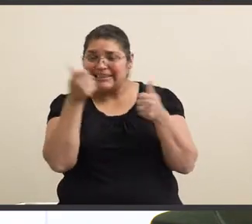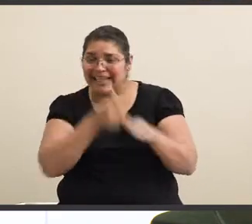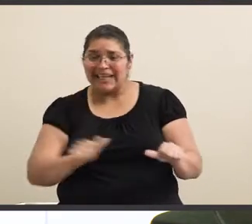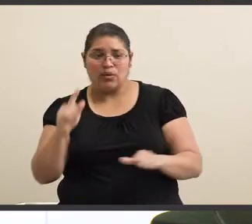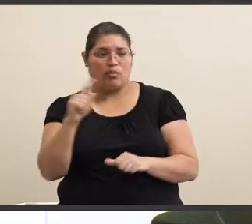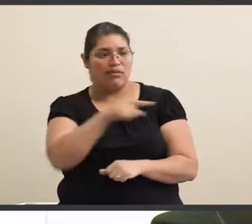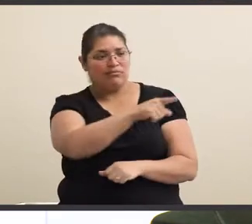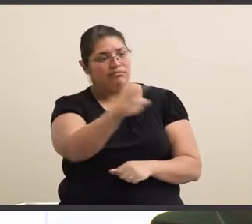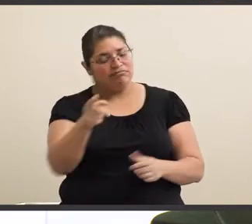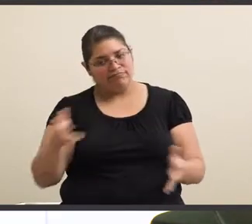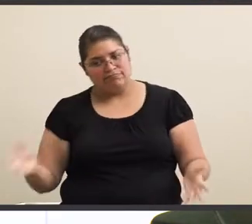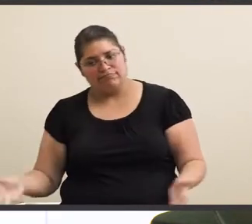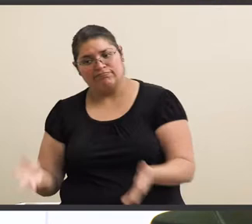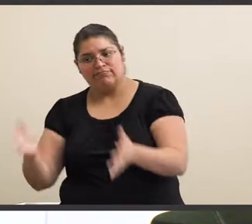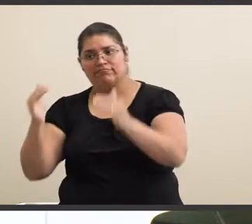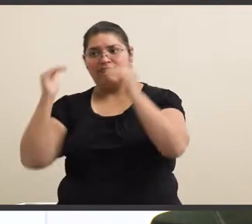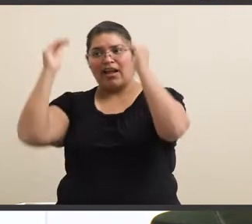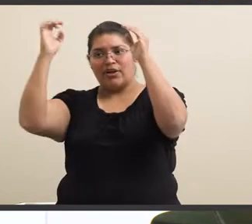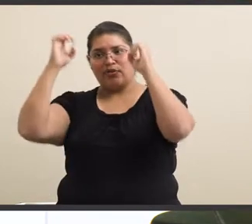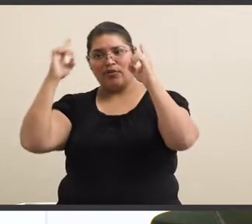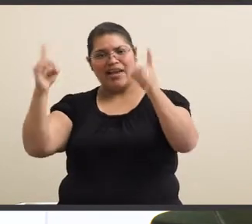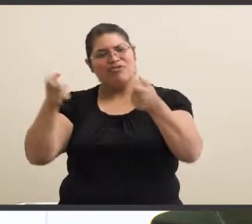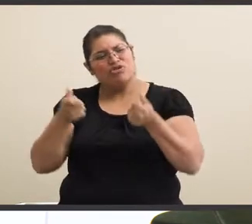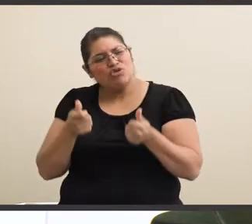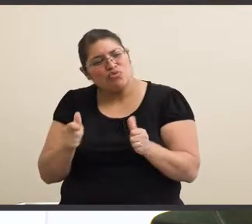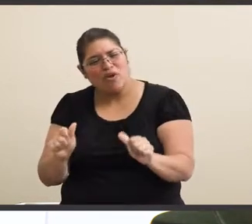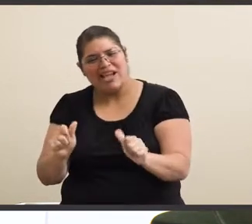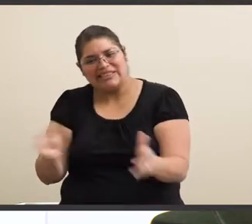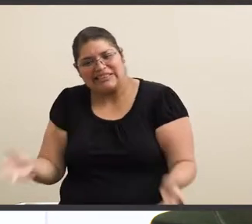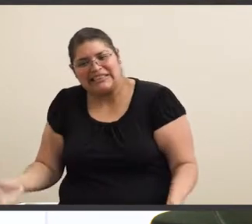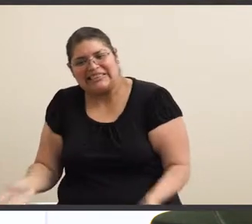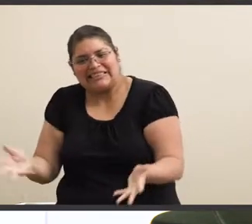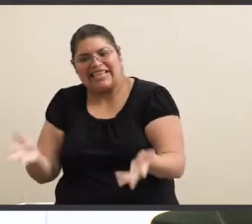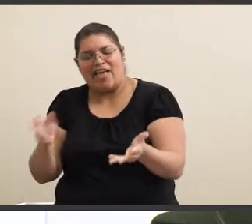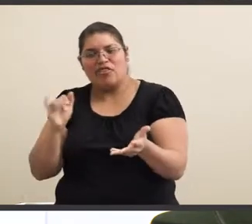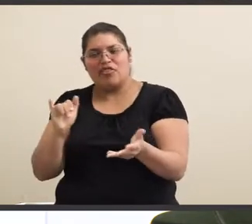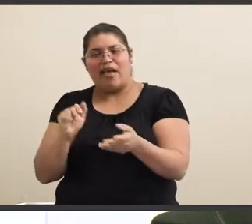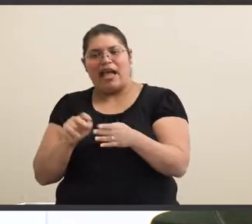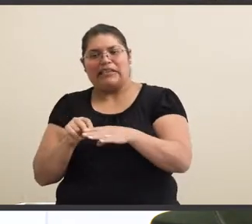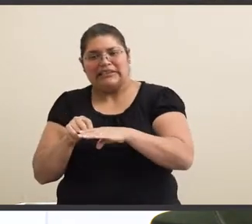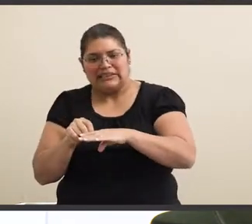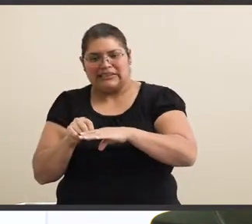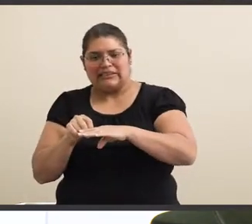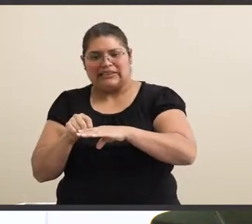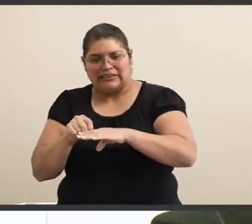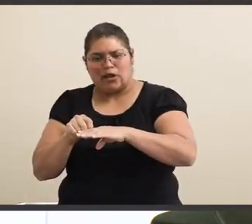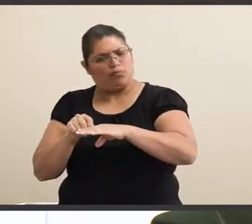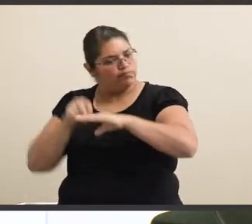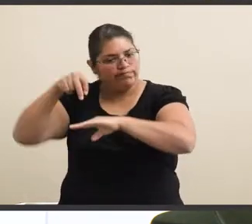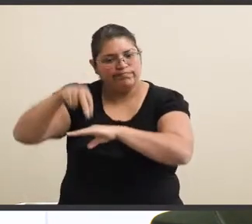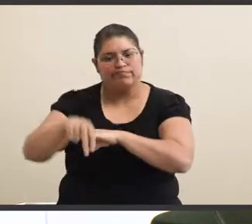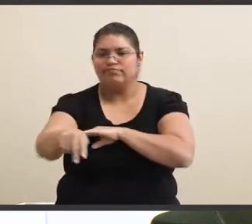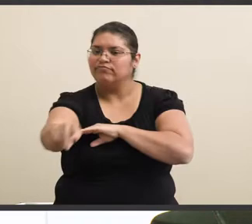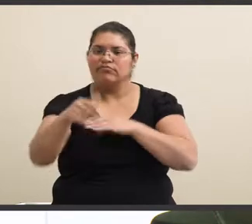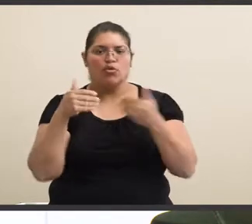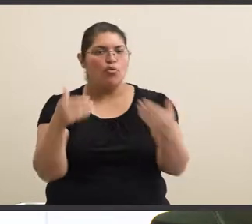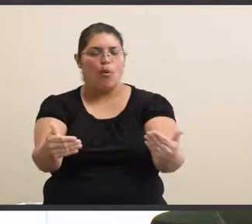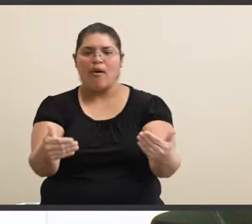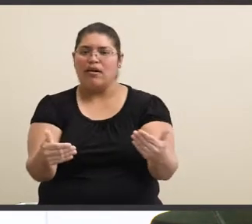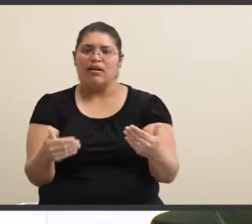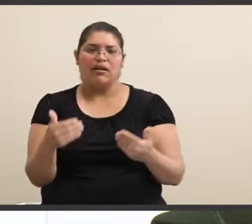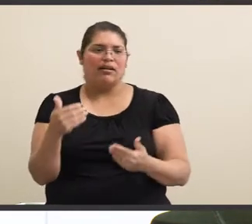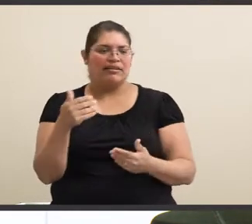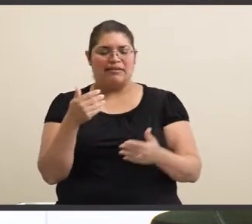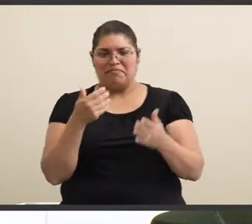to pursue the higher education and try to push past that little bump in the road that you have where it feels like you're stuck, where you feel